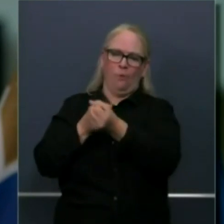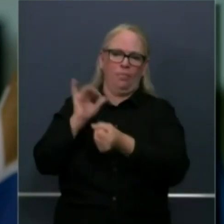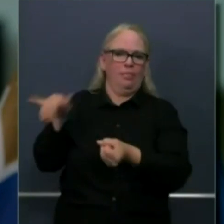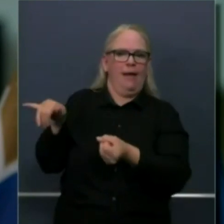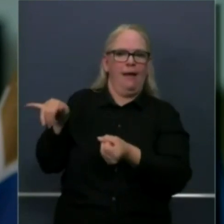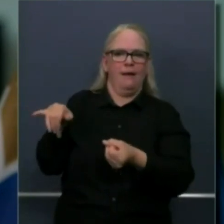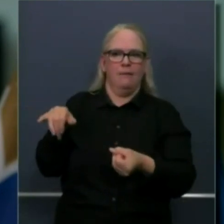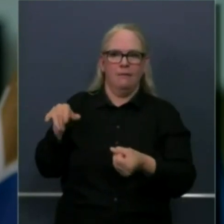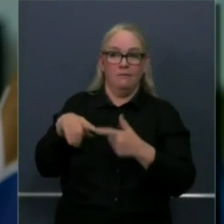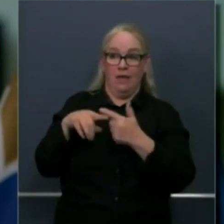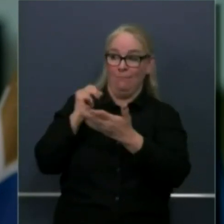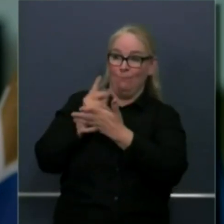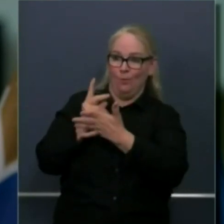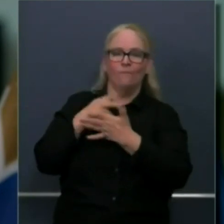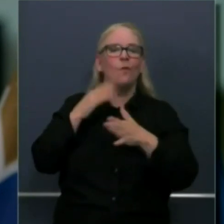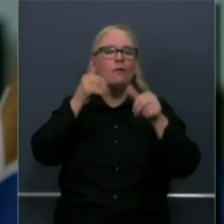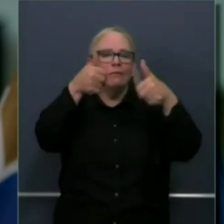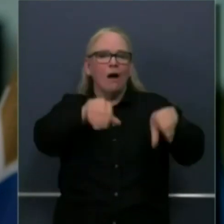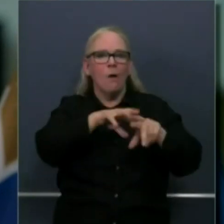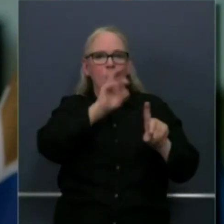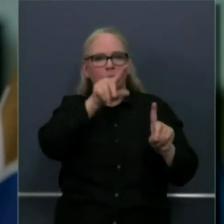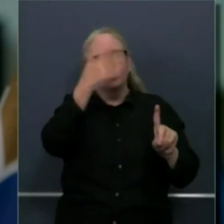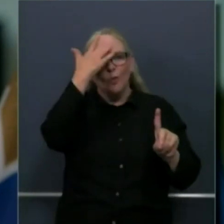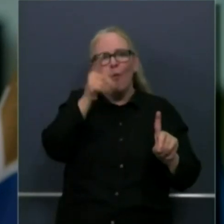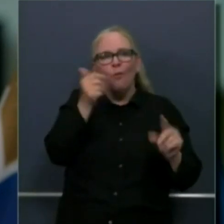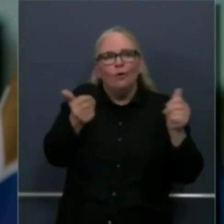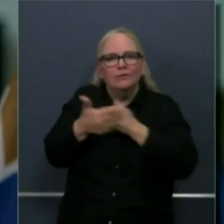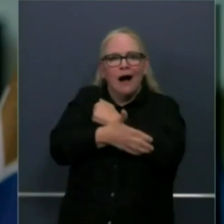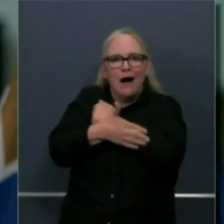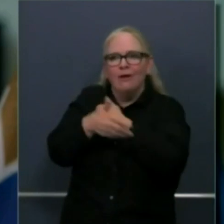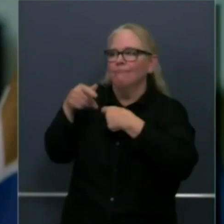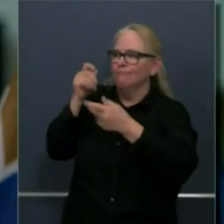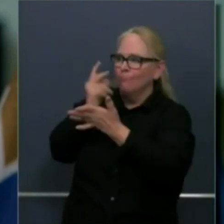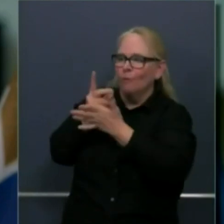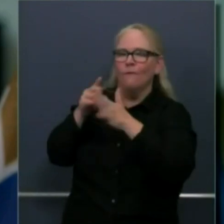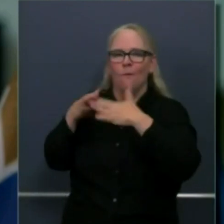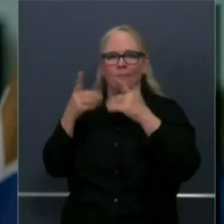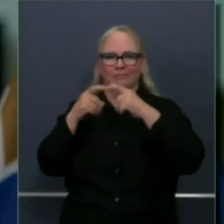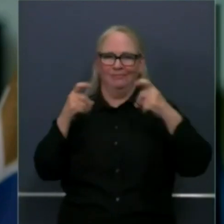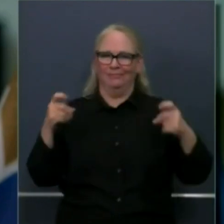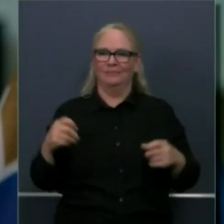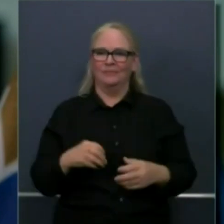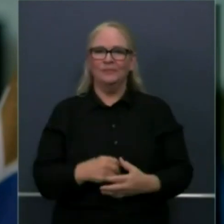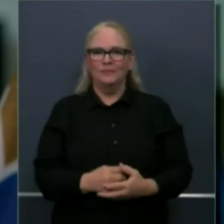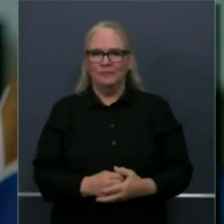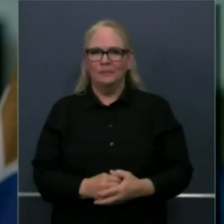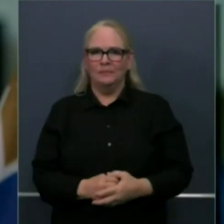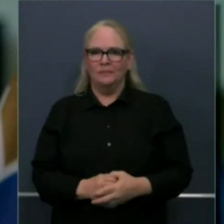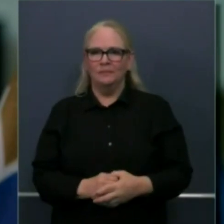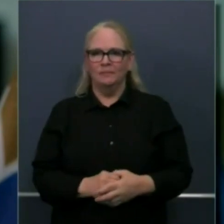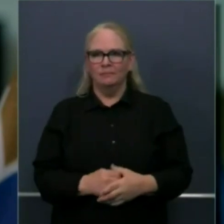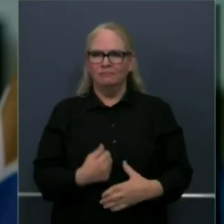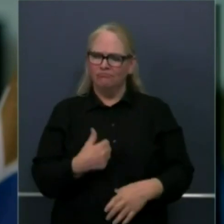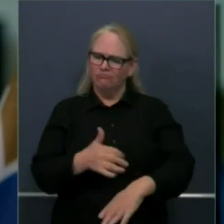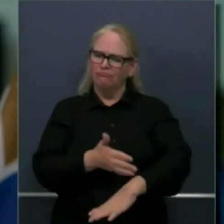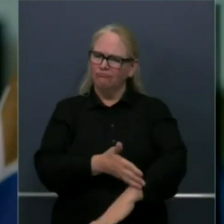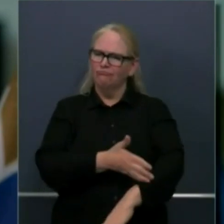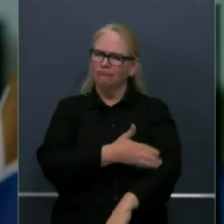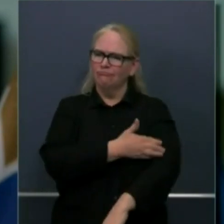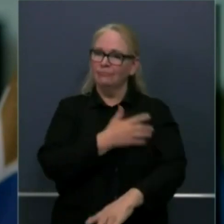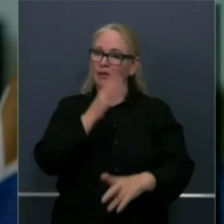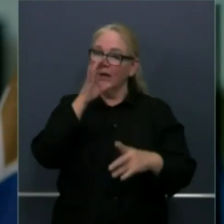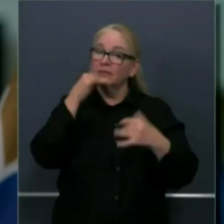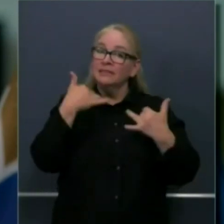progress in this place but soberly we make the point uh i don't anticipate